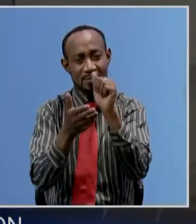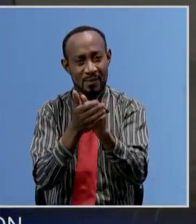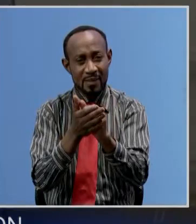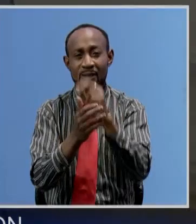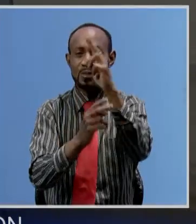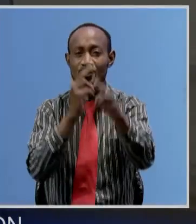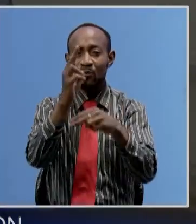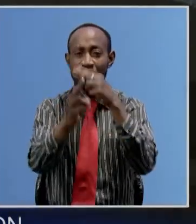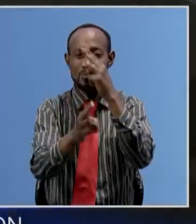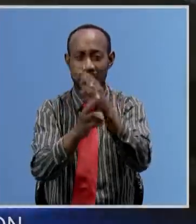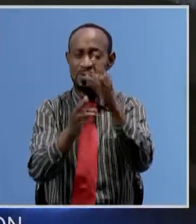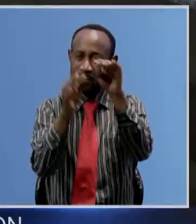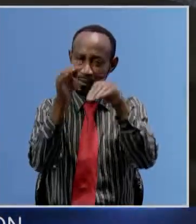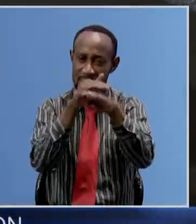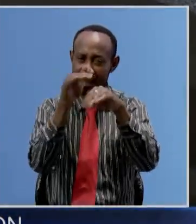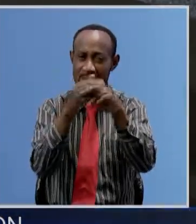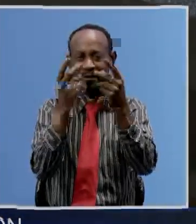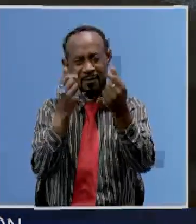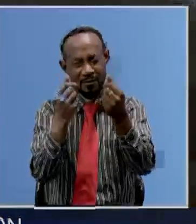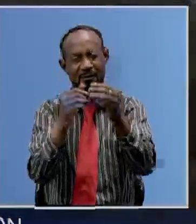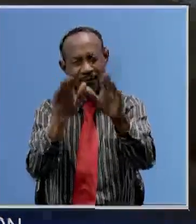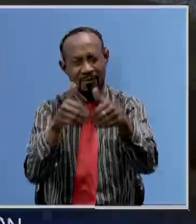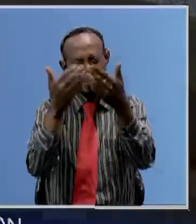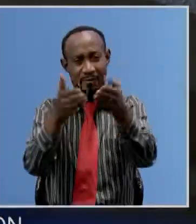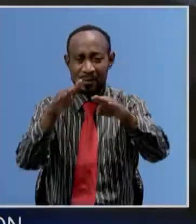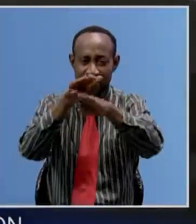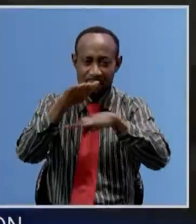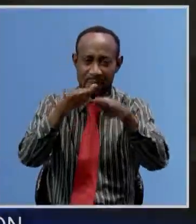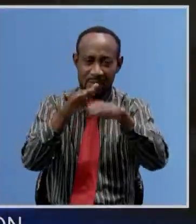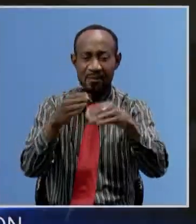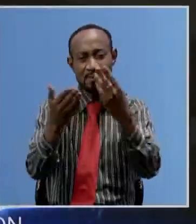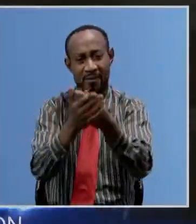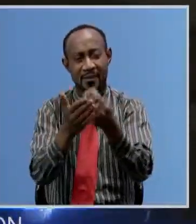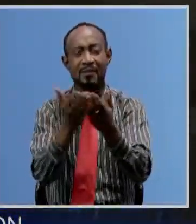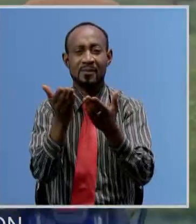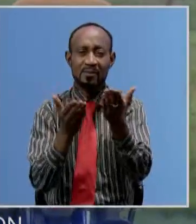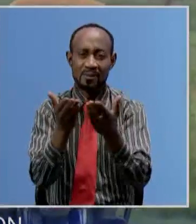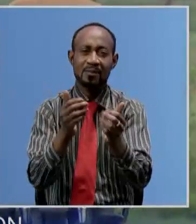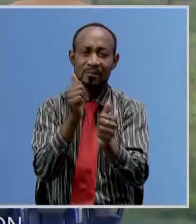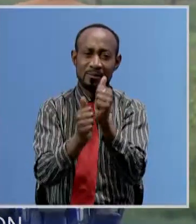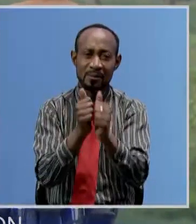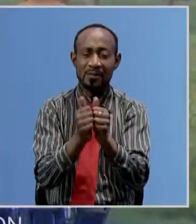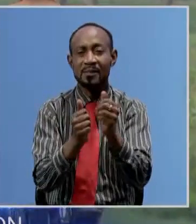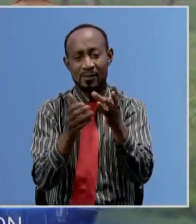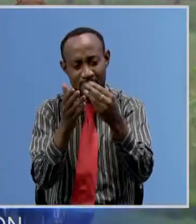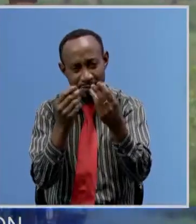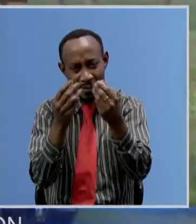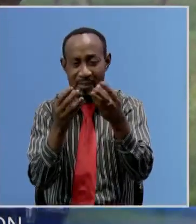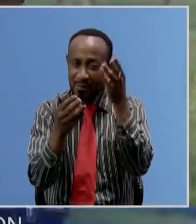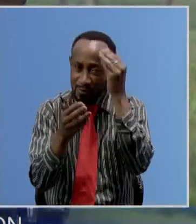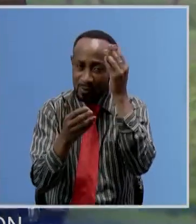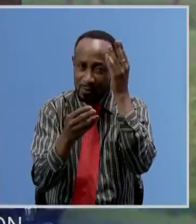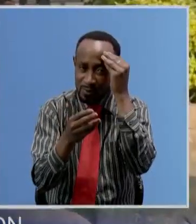access to financial services providing a basic care of financial services financial literacy and education